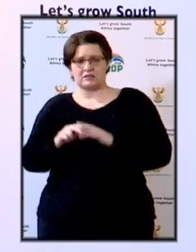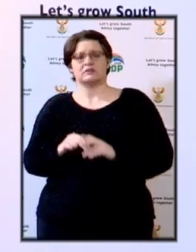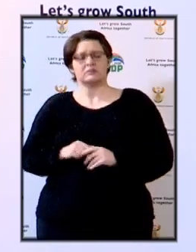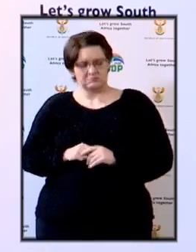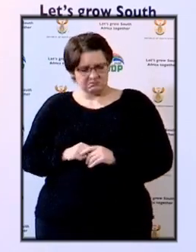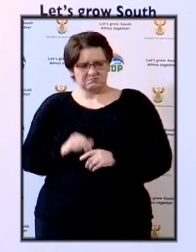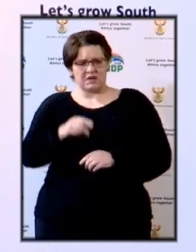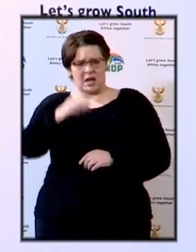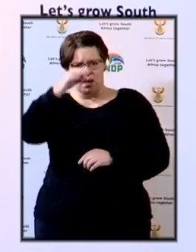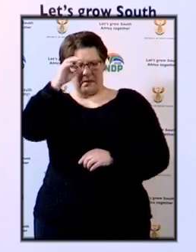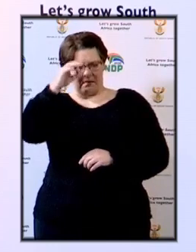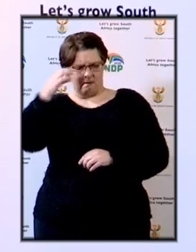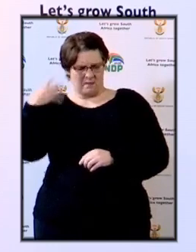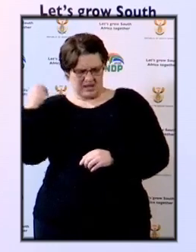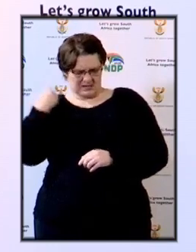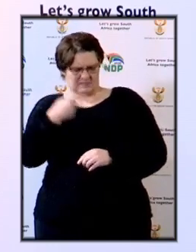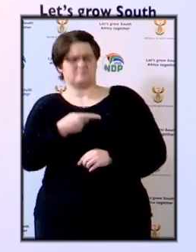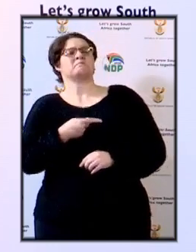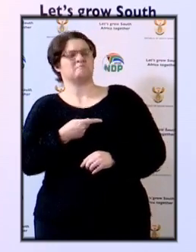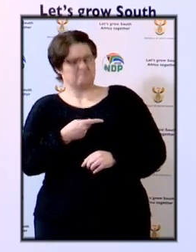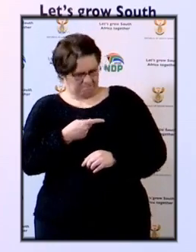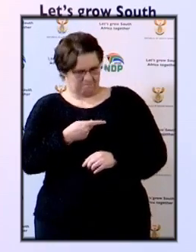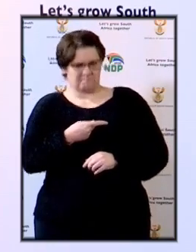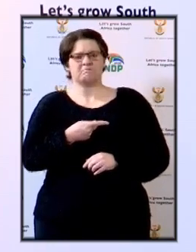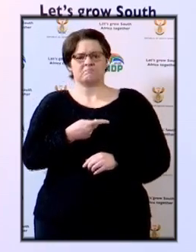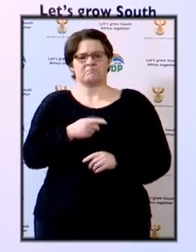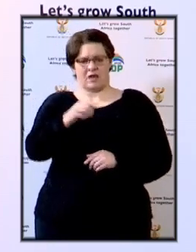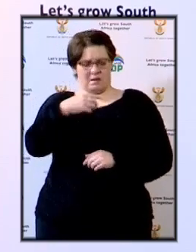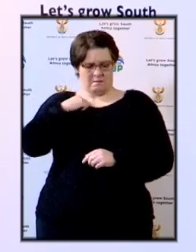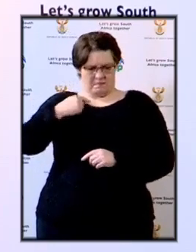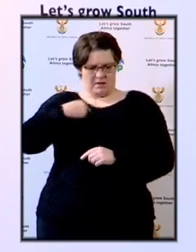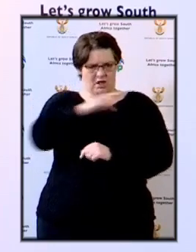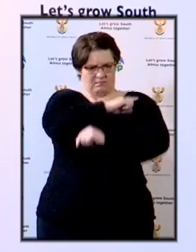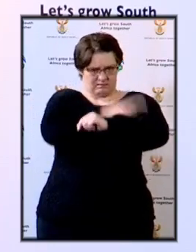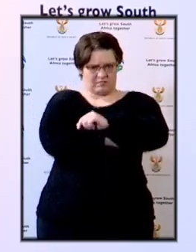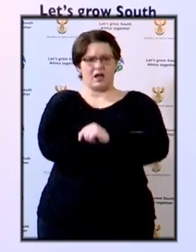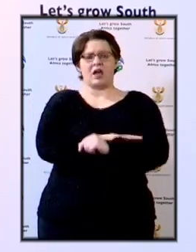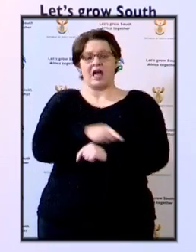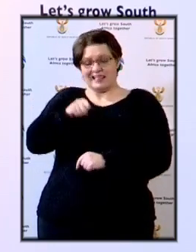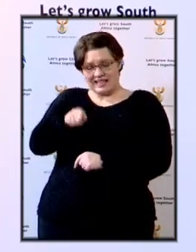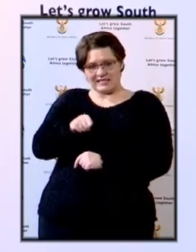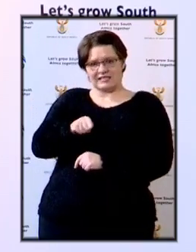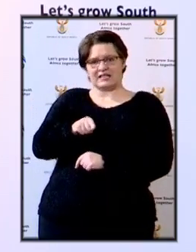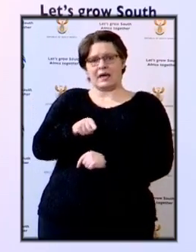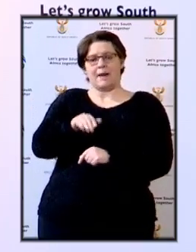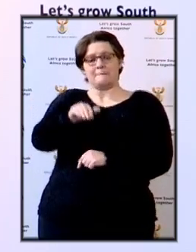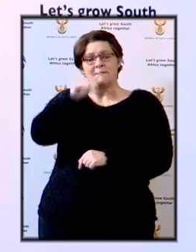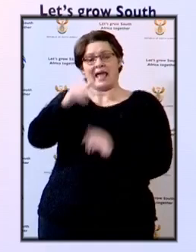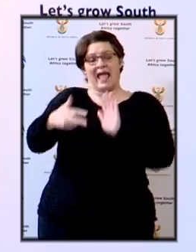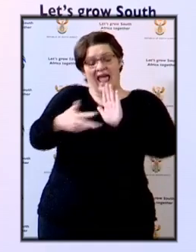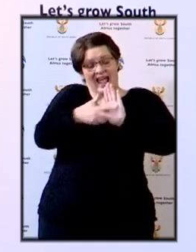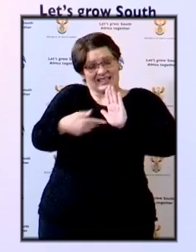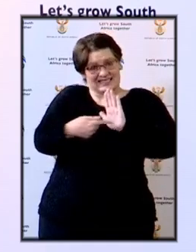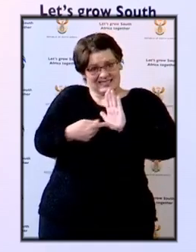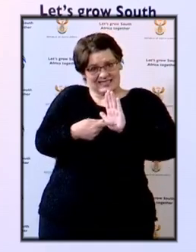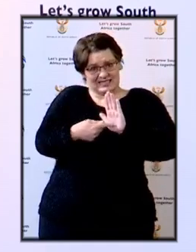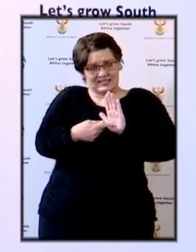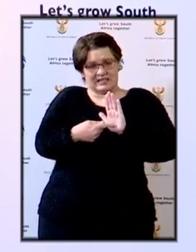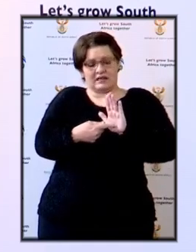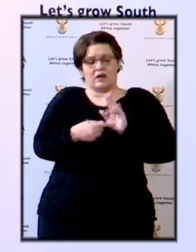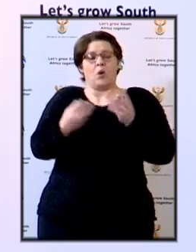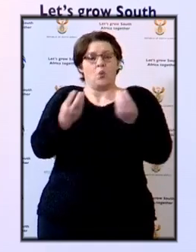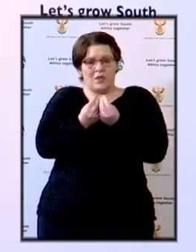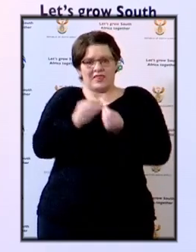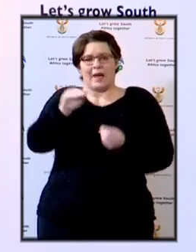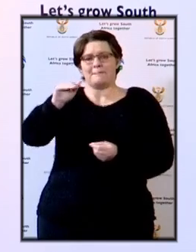acting within the powers conferred upon him in terms of the Mutual Banks Act that read with